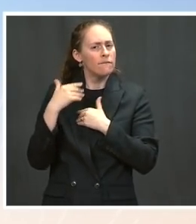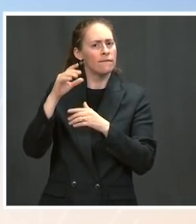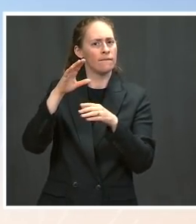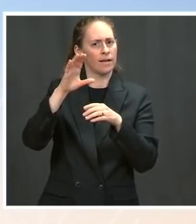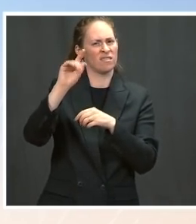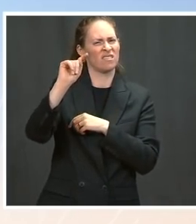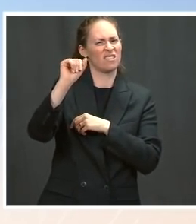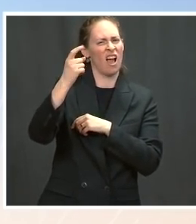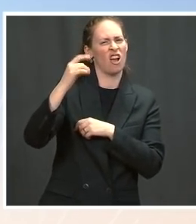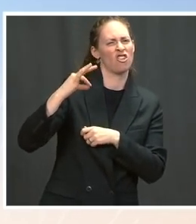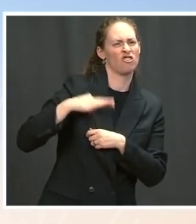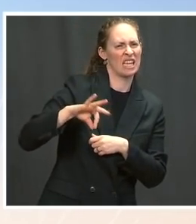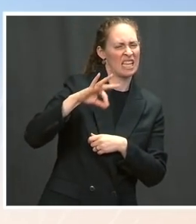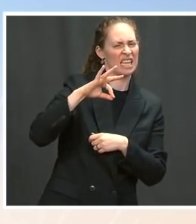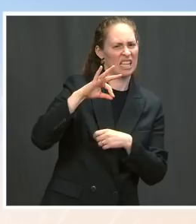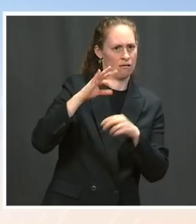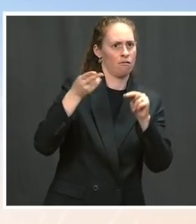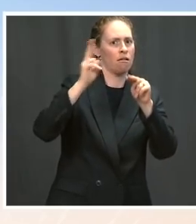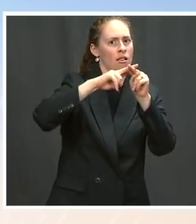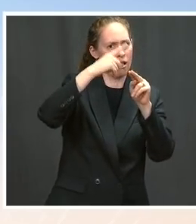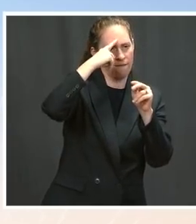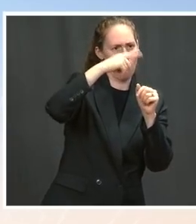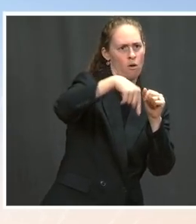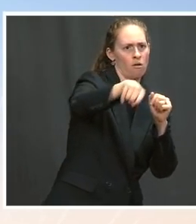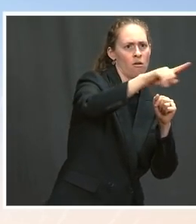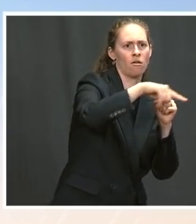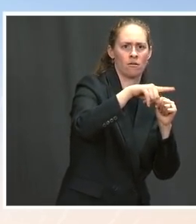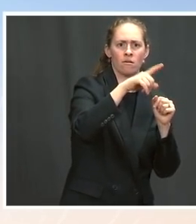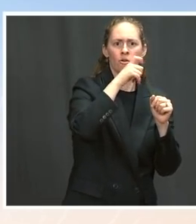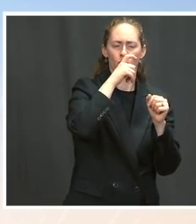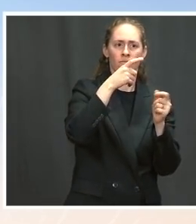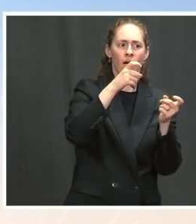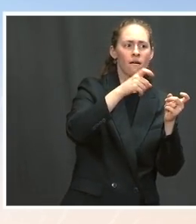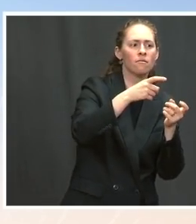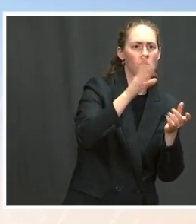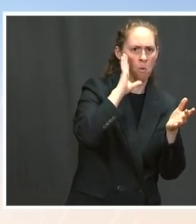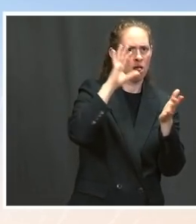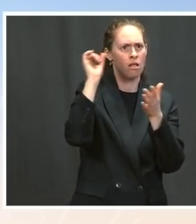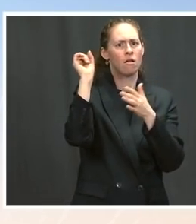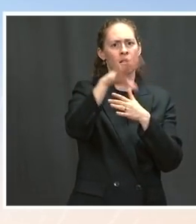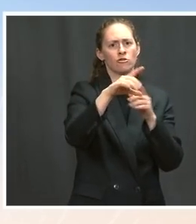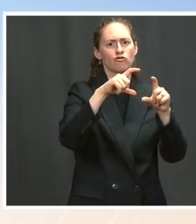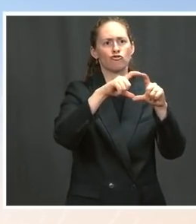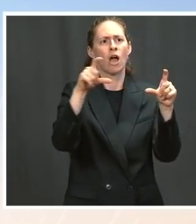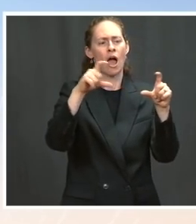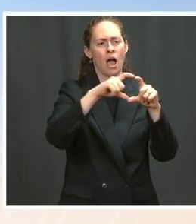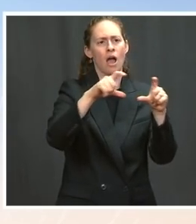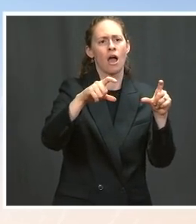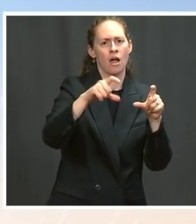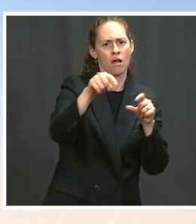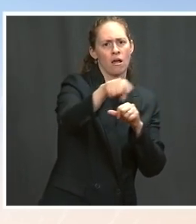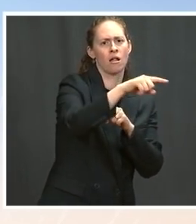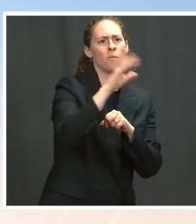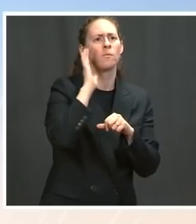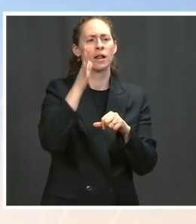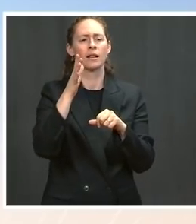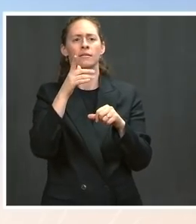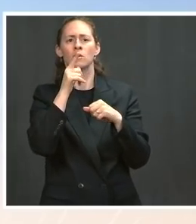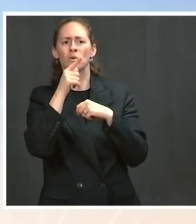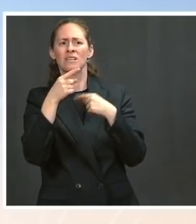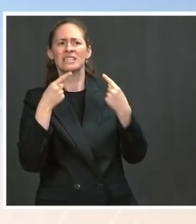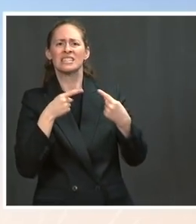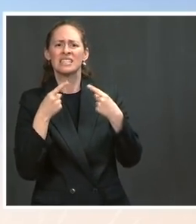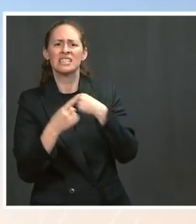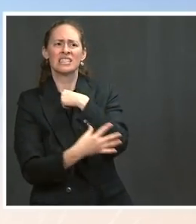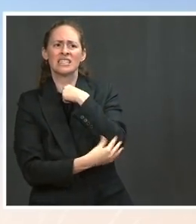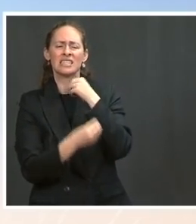country, is something that we think will help reduce poverty and help families who need help the most at this time. You know, he